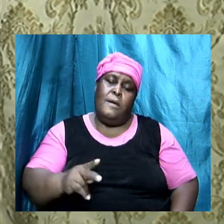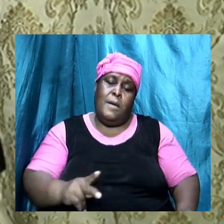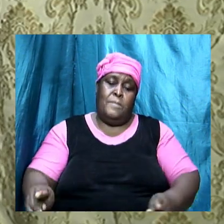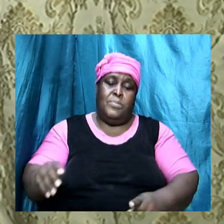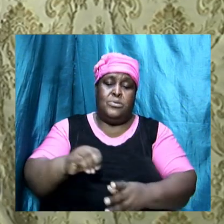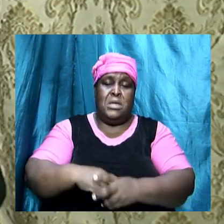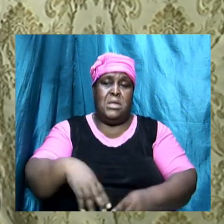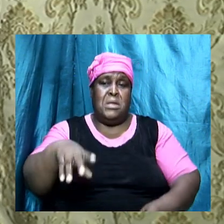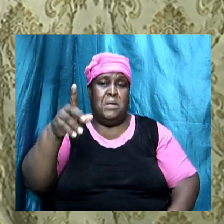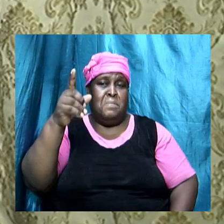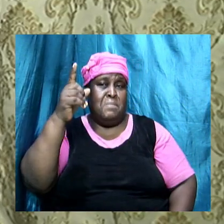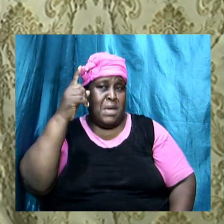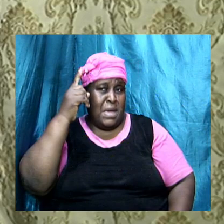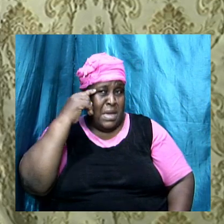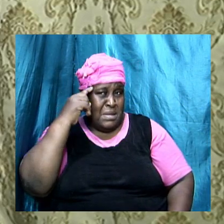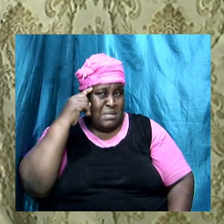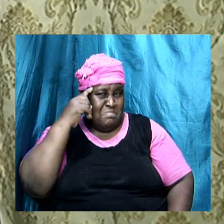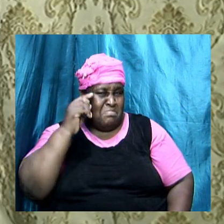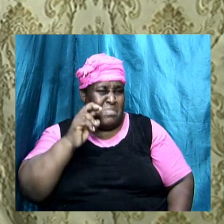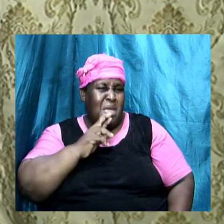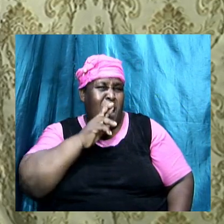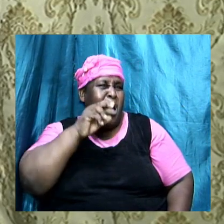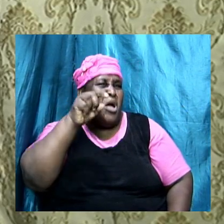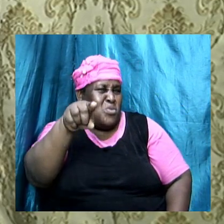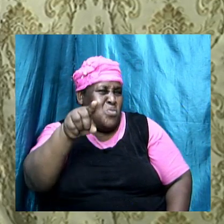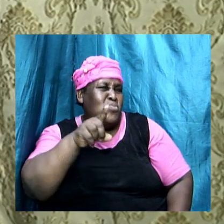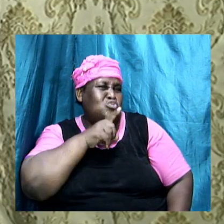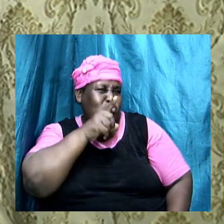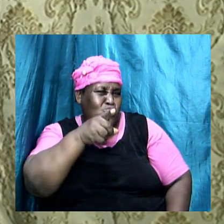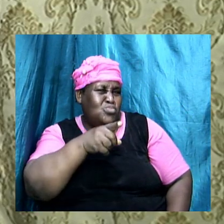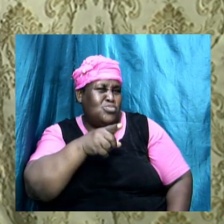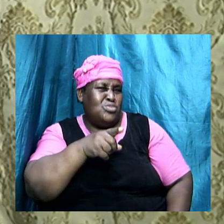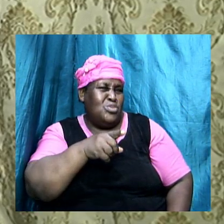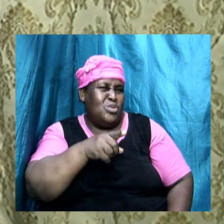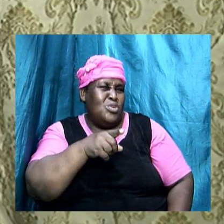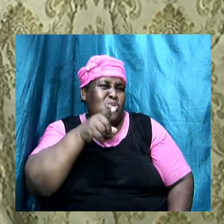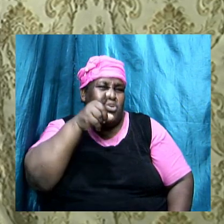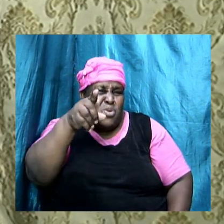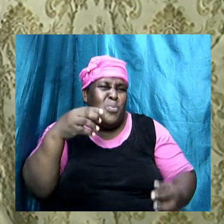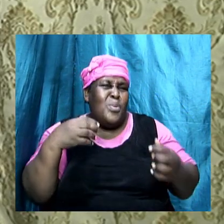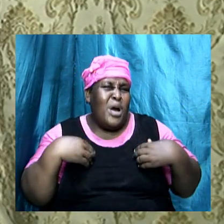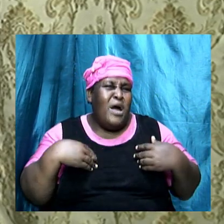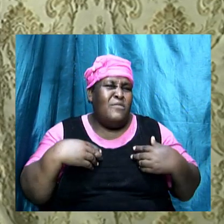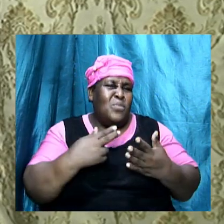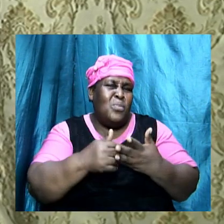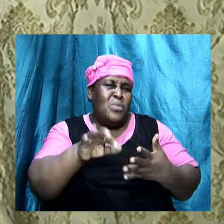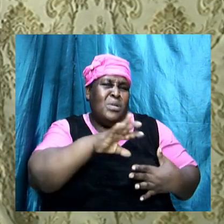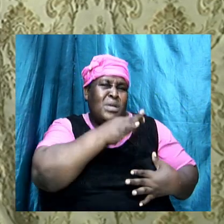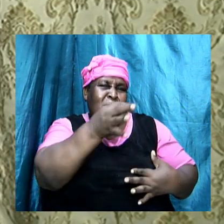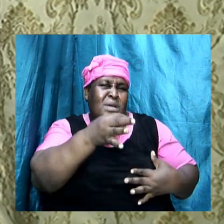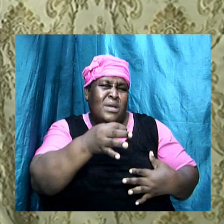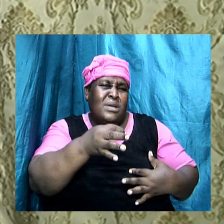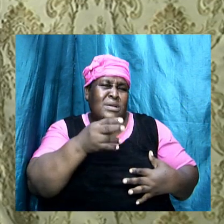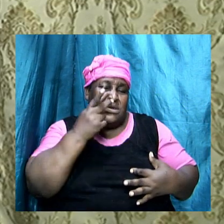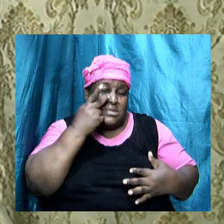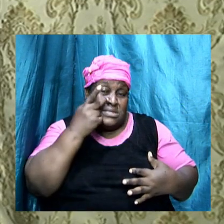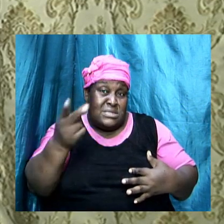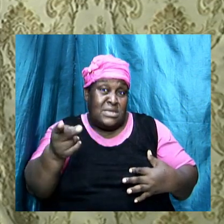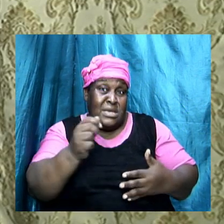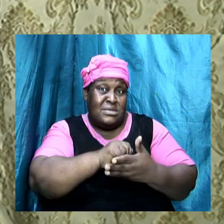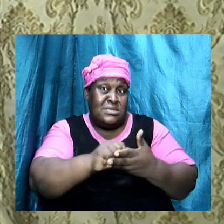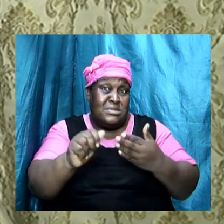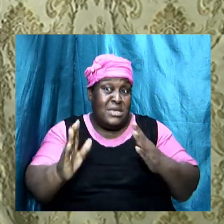are you sure you have the Holy Ghost? And I have seen saints who received the baptism of the Holy Ghost, who